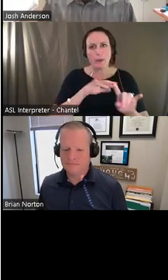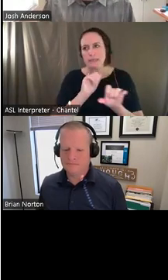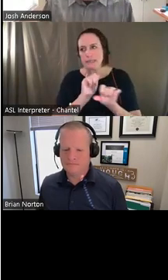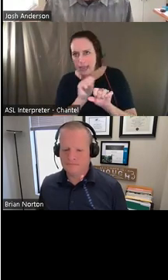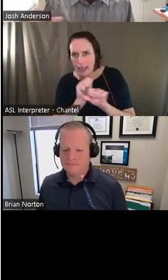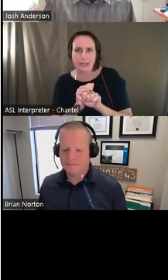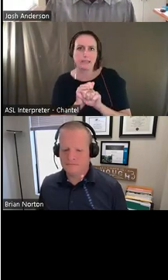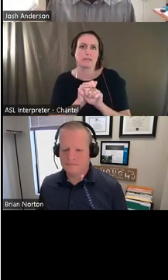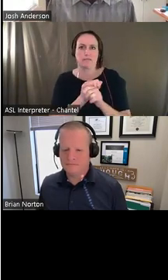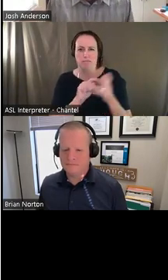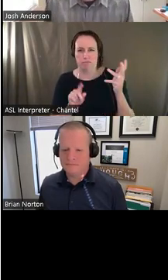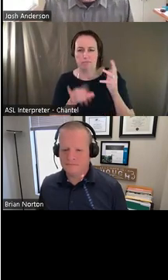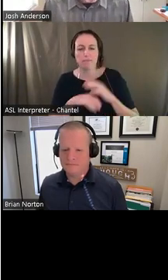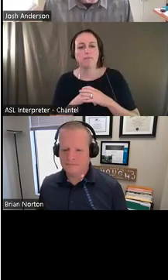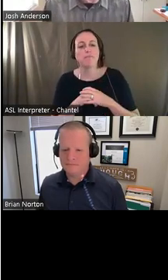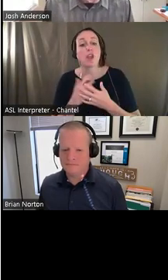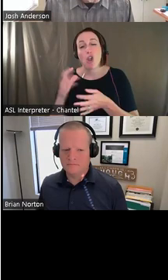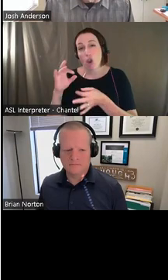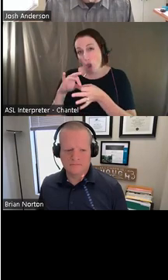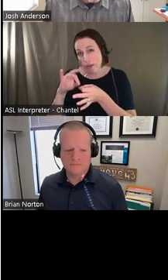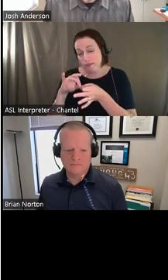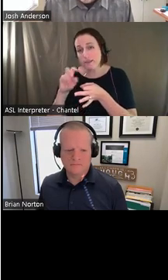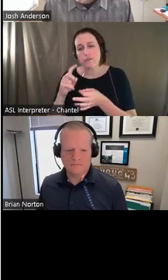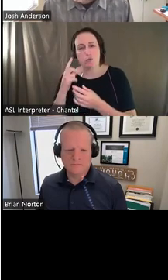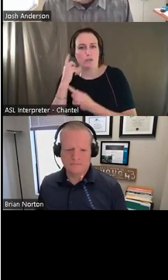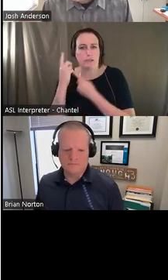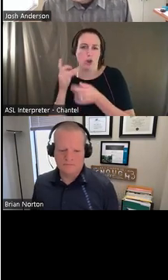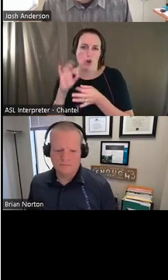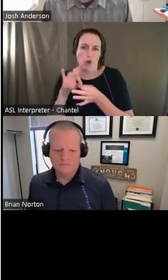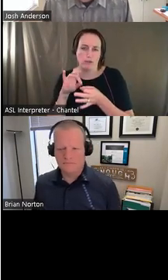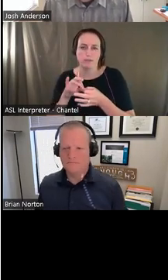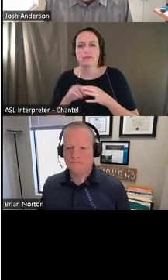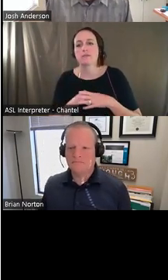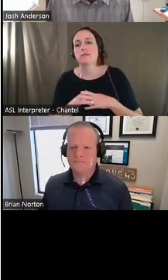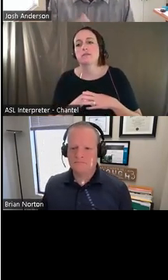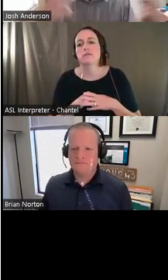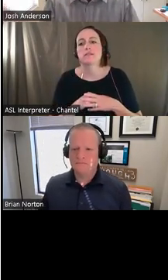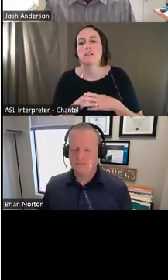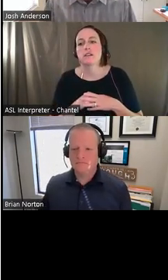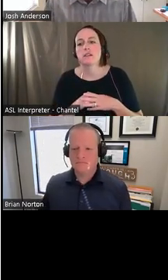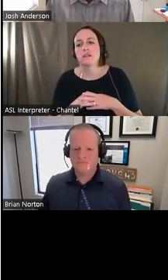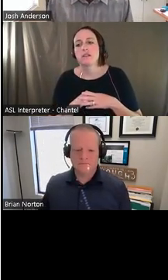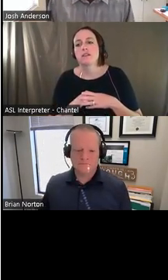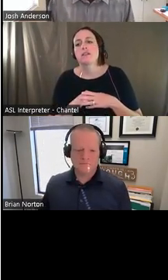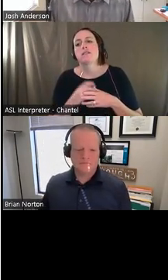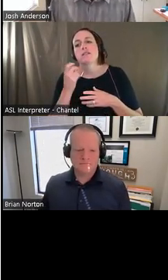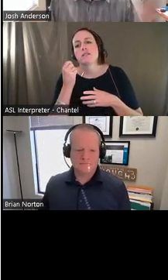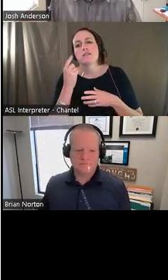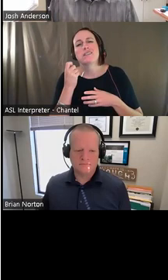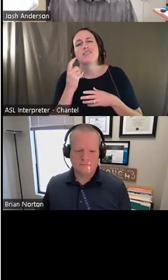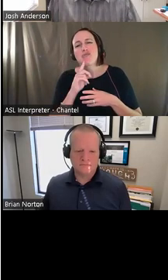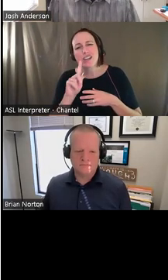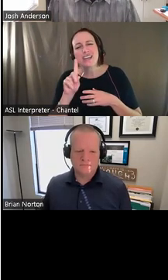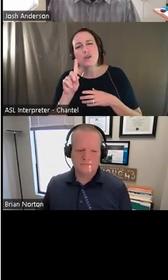Cost, as Brian said, it is always a consideration, but usually cost comes into consideration when you're between two things. If accommodation